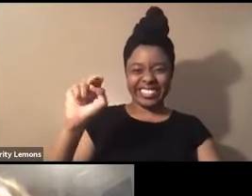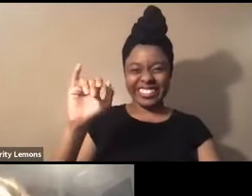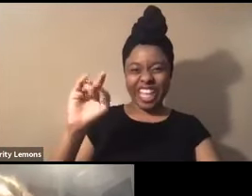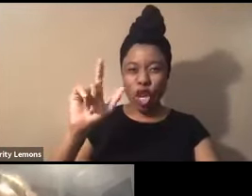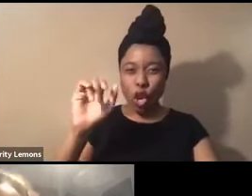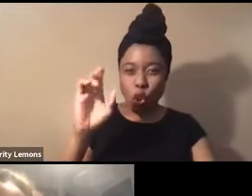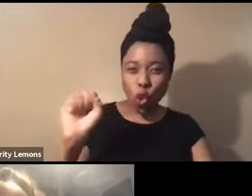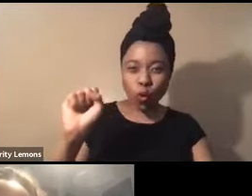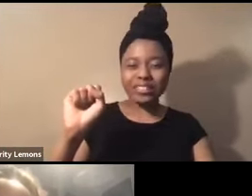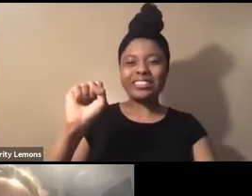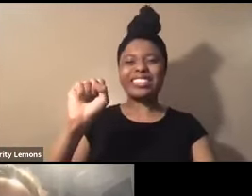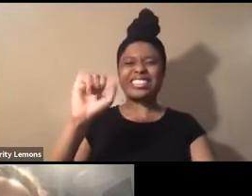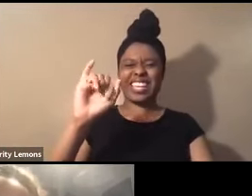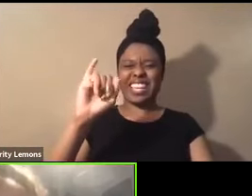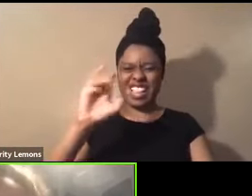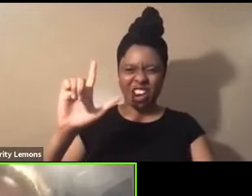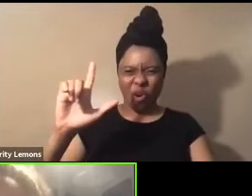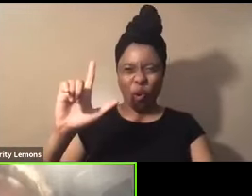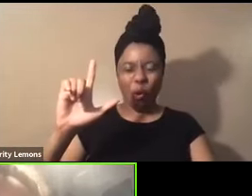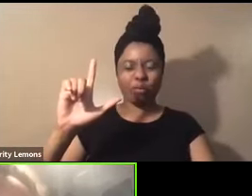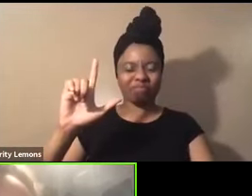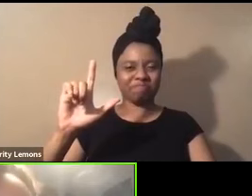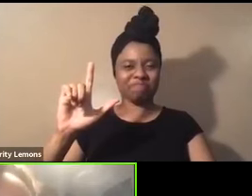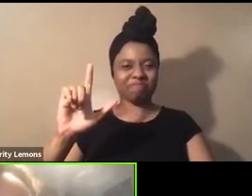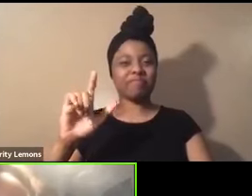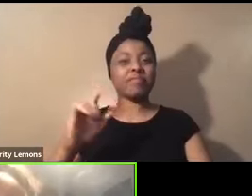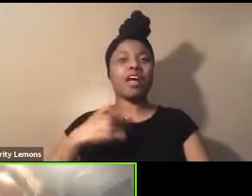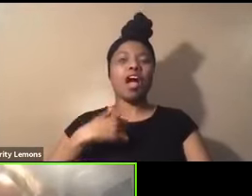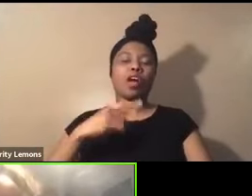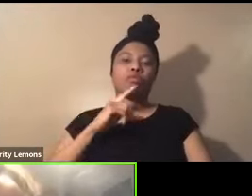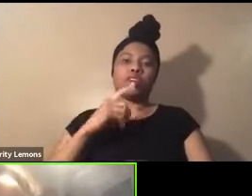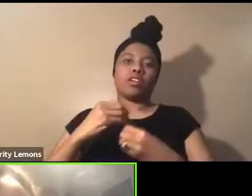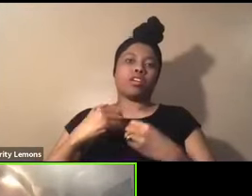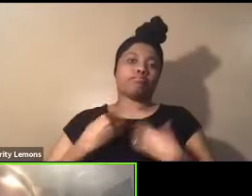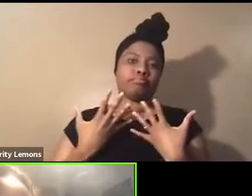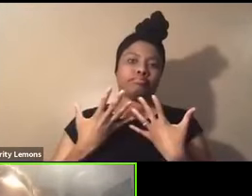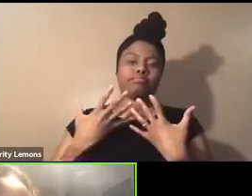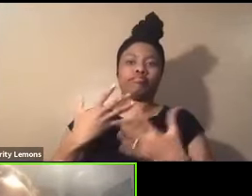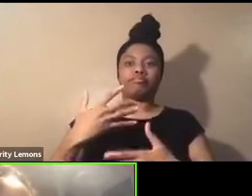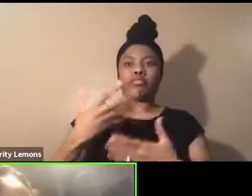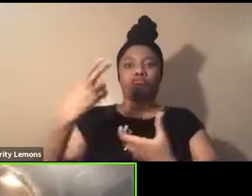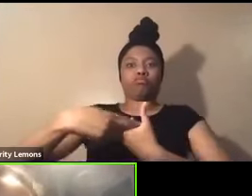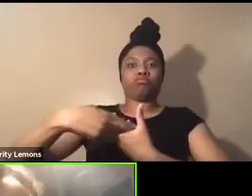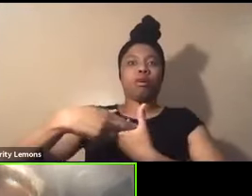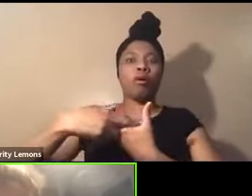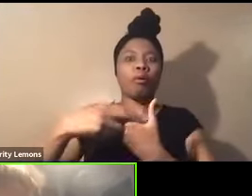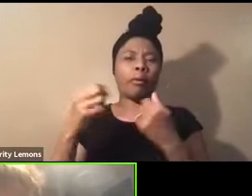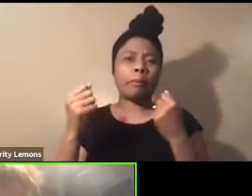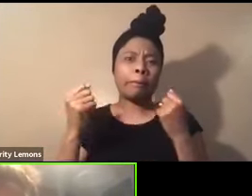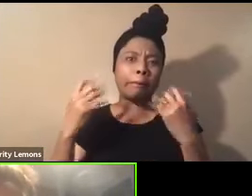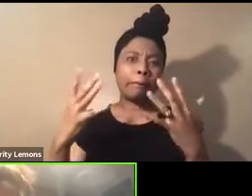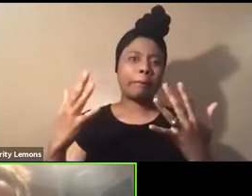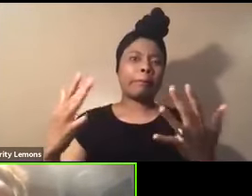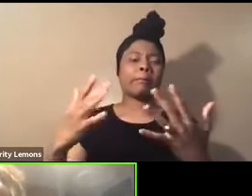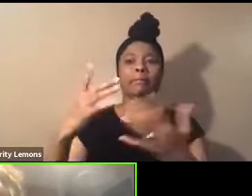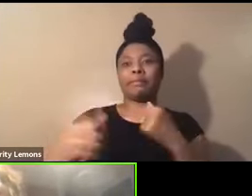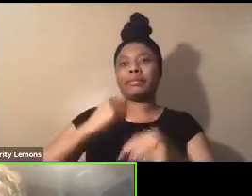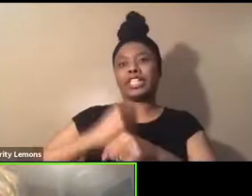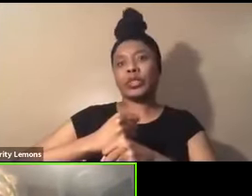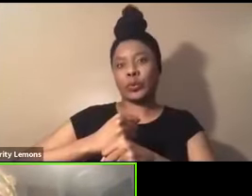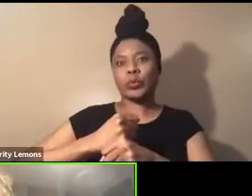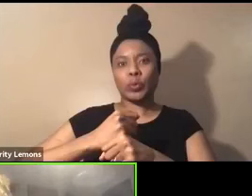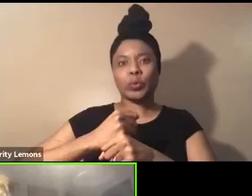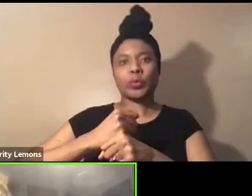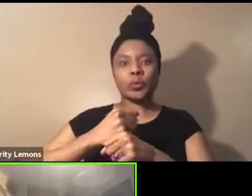Okay. And so I was blessed to be a part of not only the first, but some, but many of them for many years until